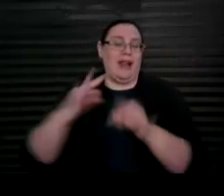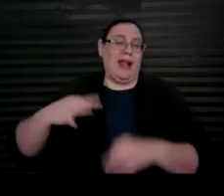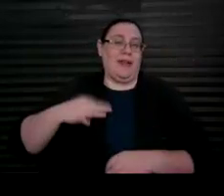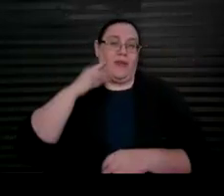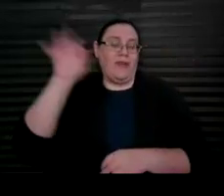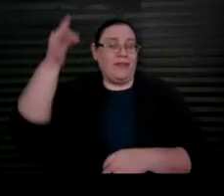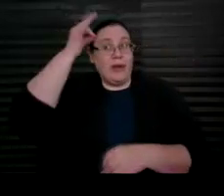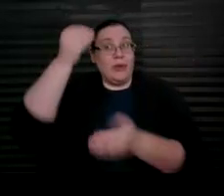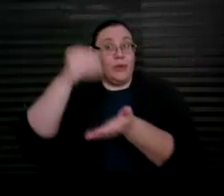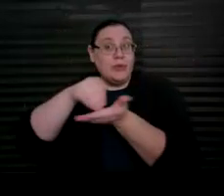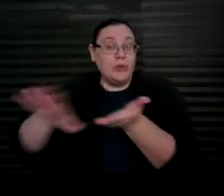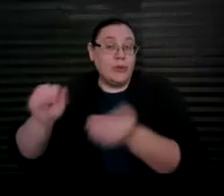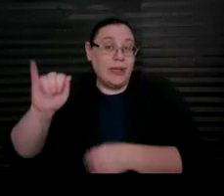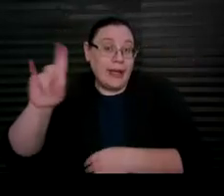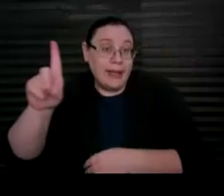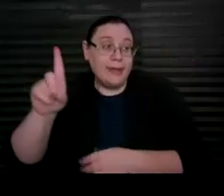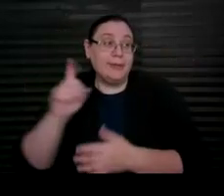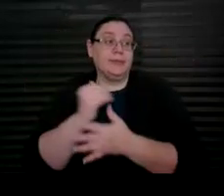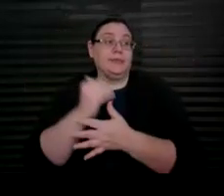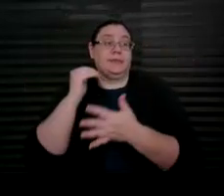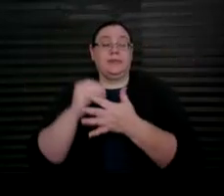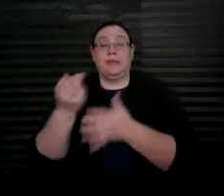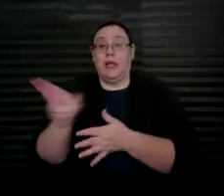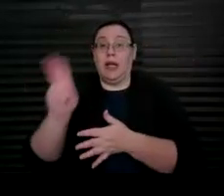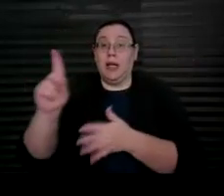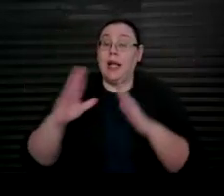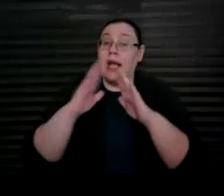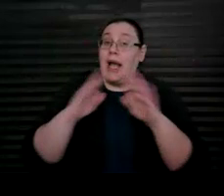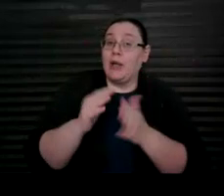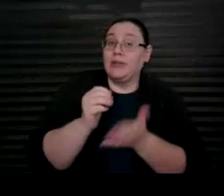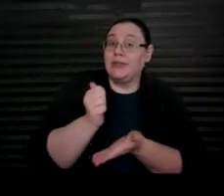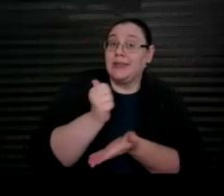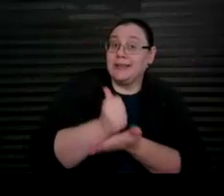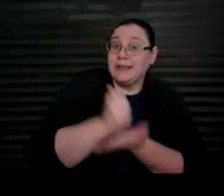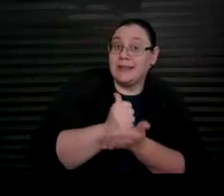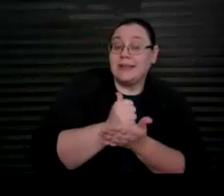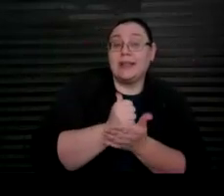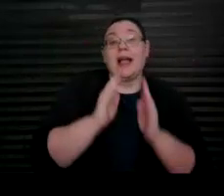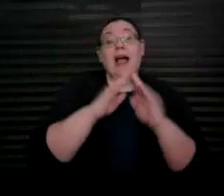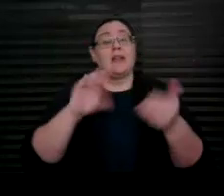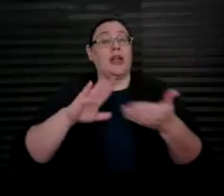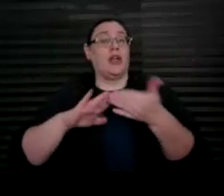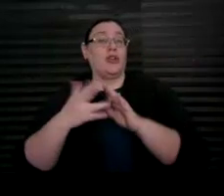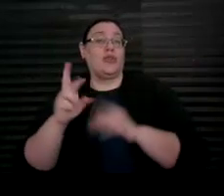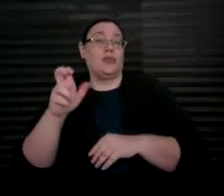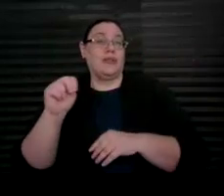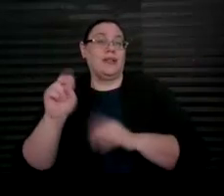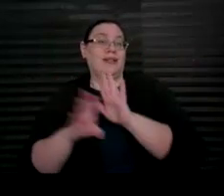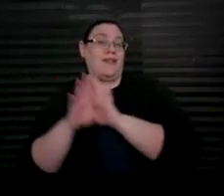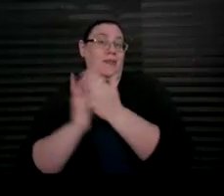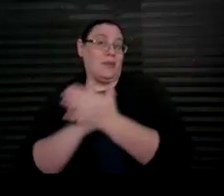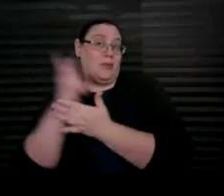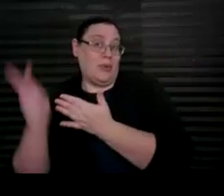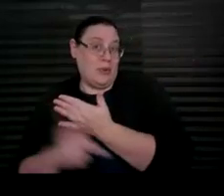FAFSA • Housing Assistance, Housing and Urban Development Programs,